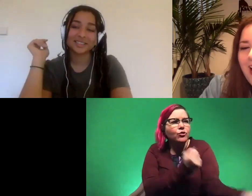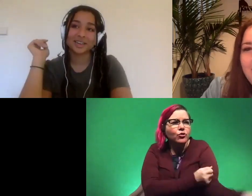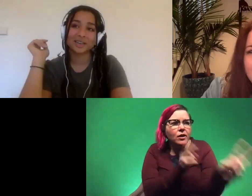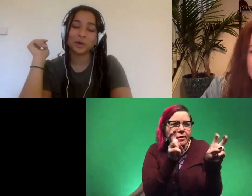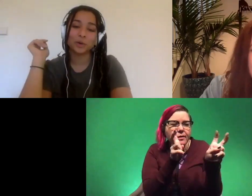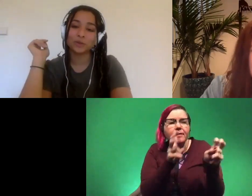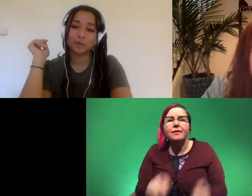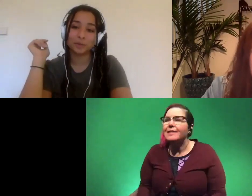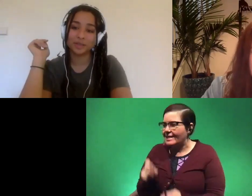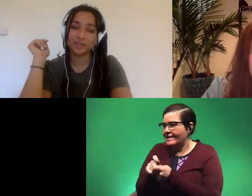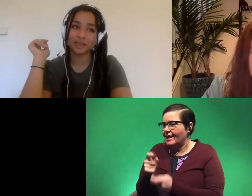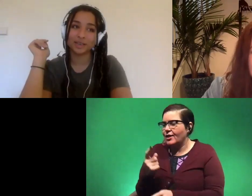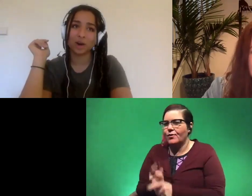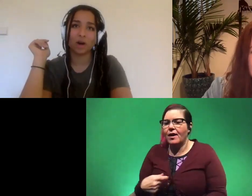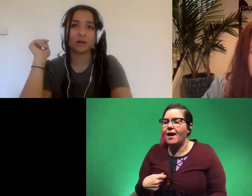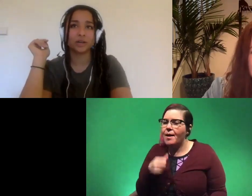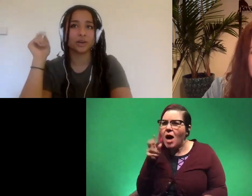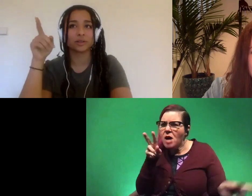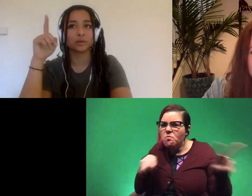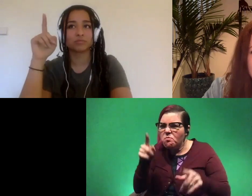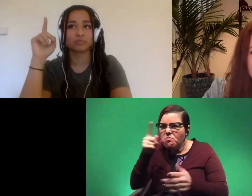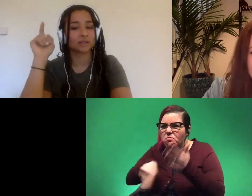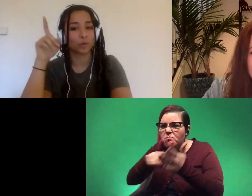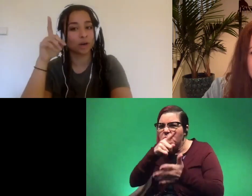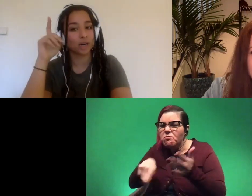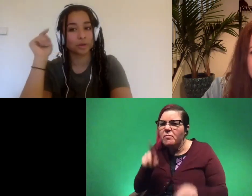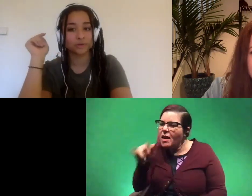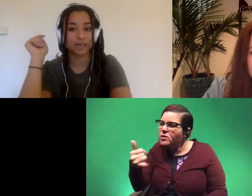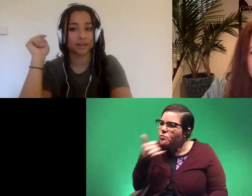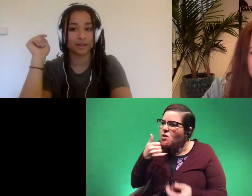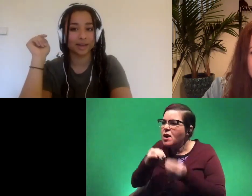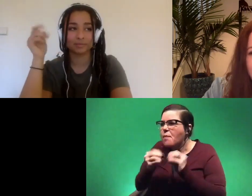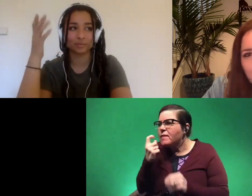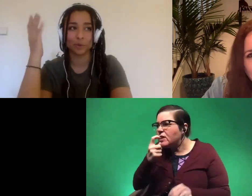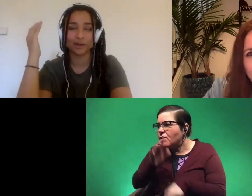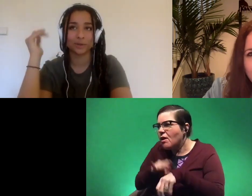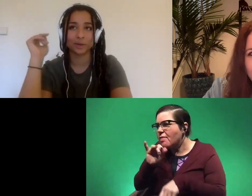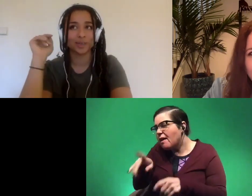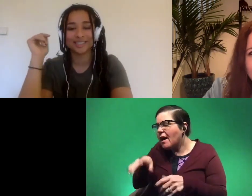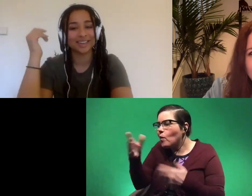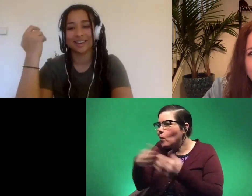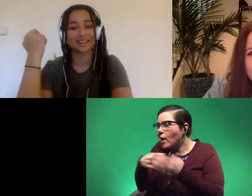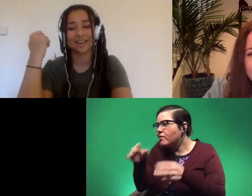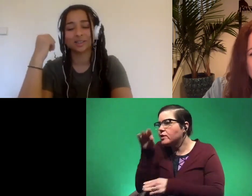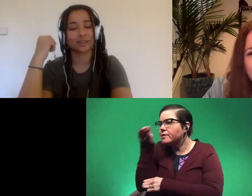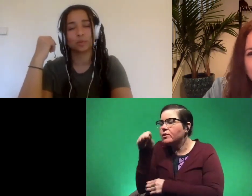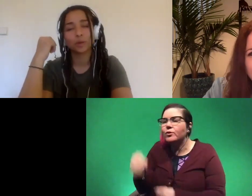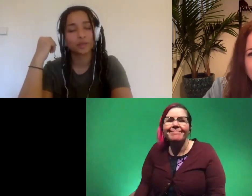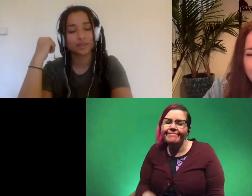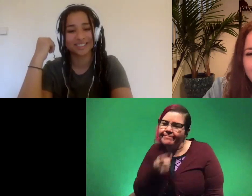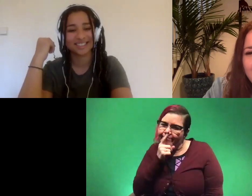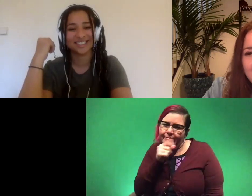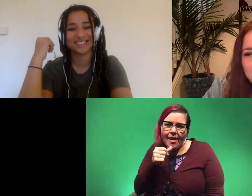exactly you won't find me policing like oh you know those that's the wrong number of teeth on that whatever it was like that's not